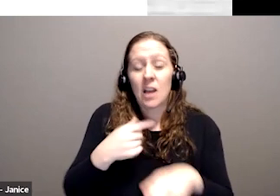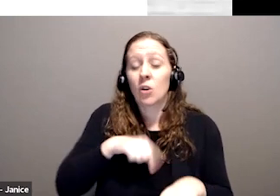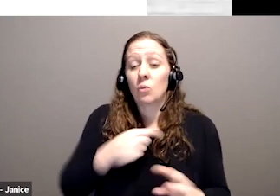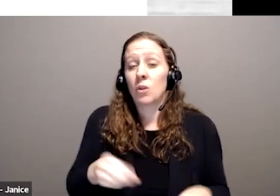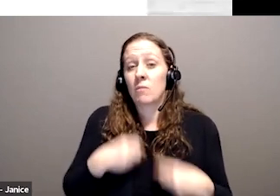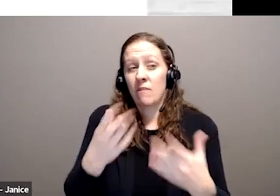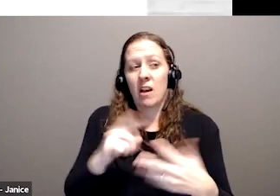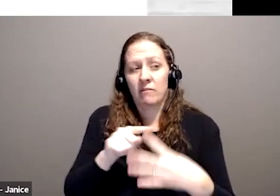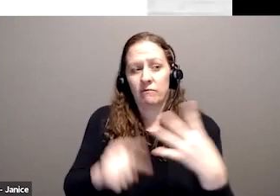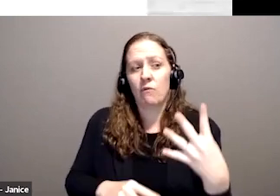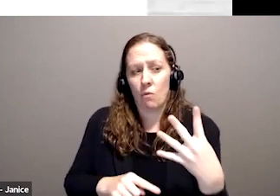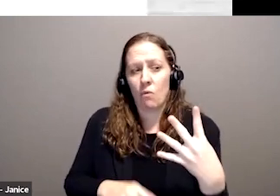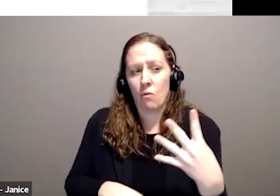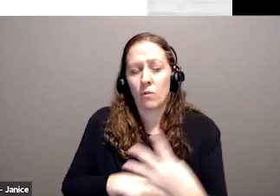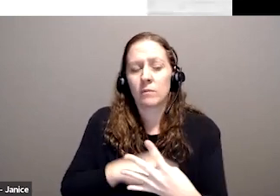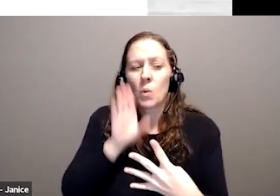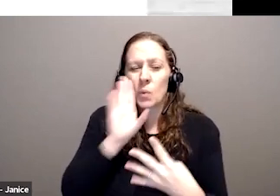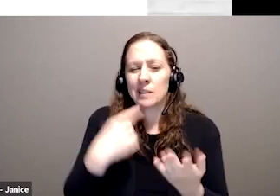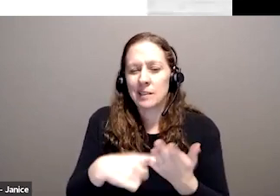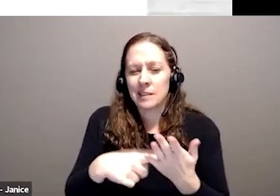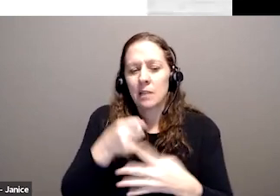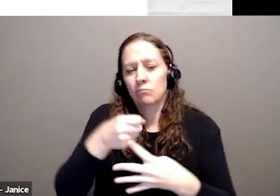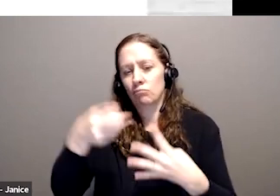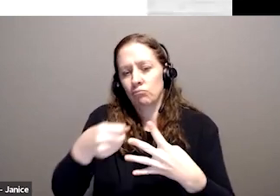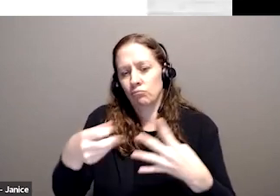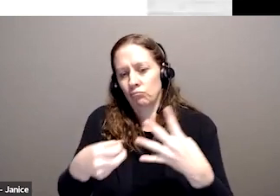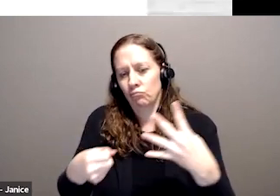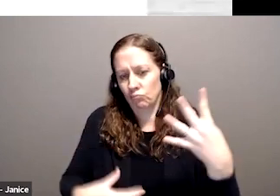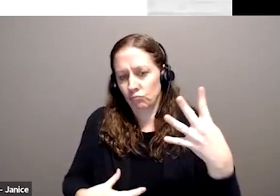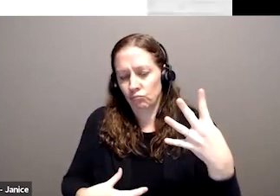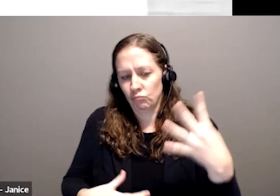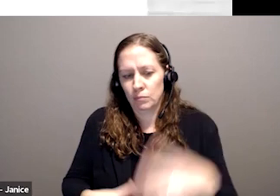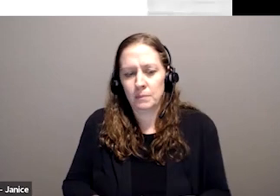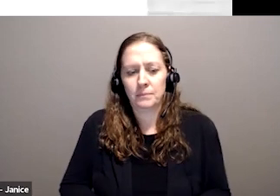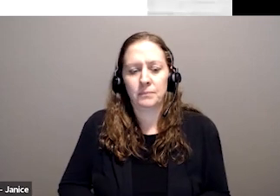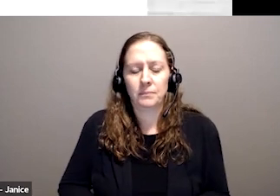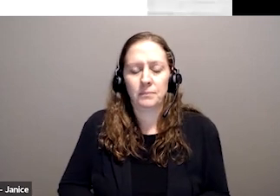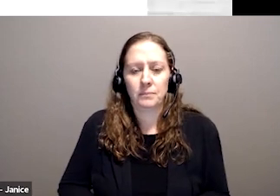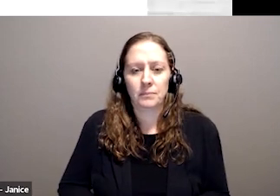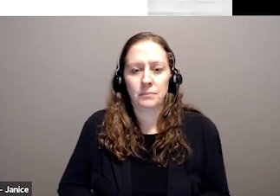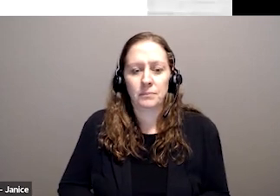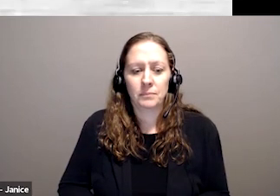response to this issue, and we'll discuss each of them in the further slide.